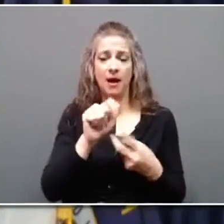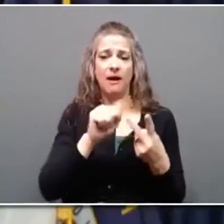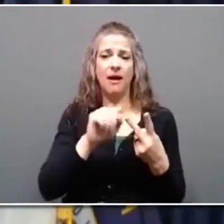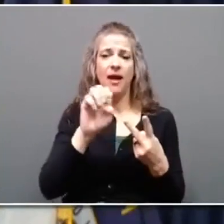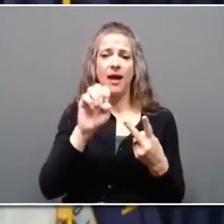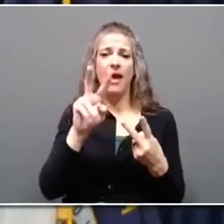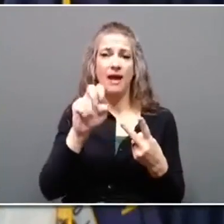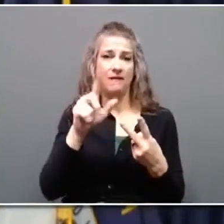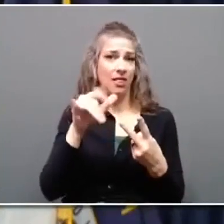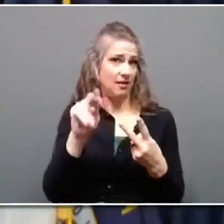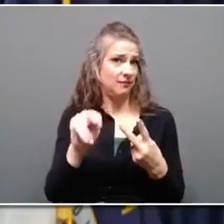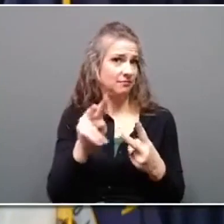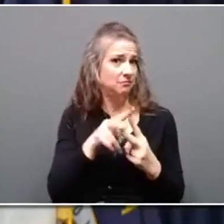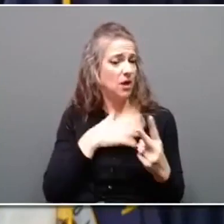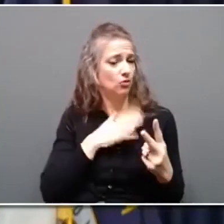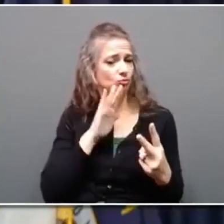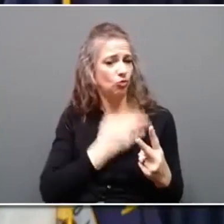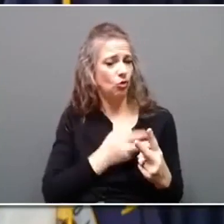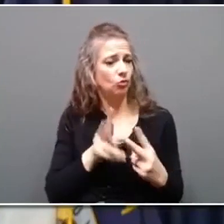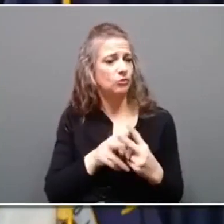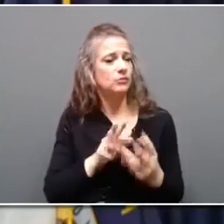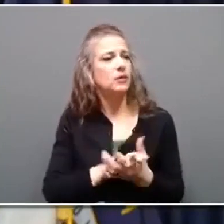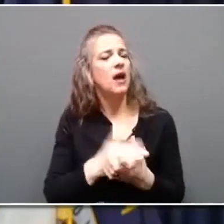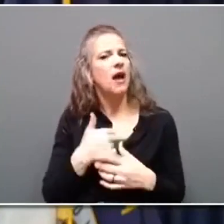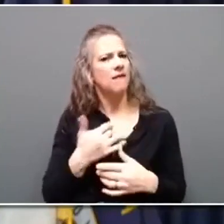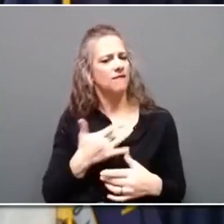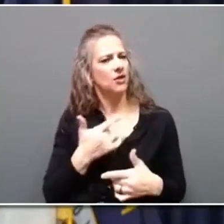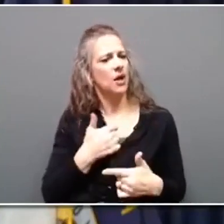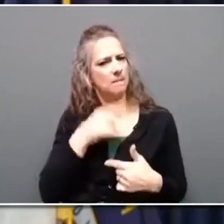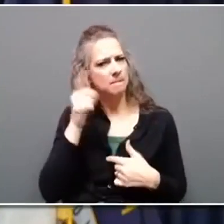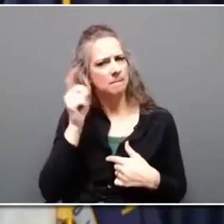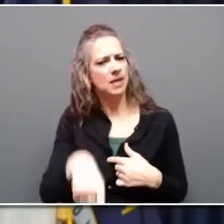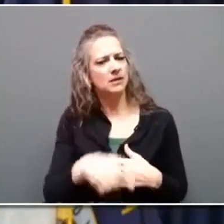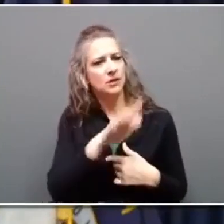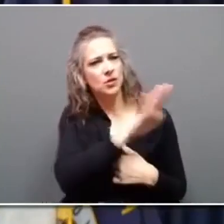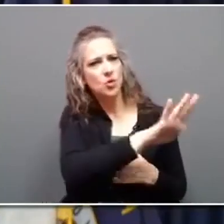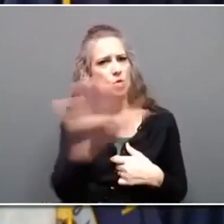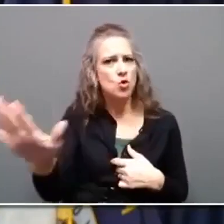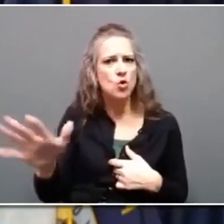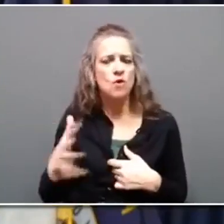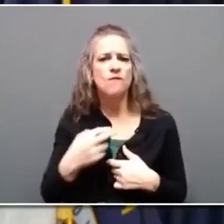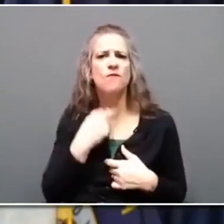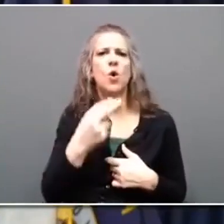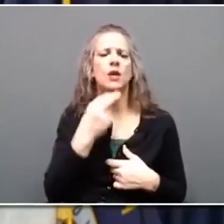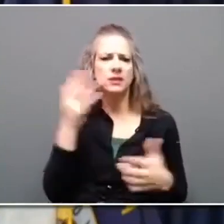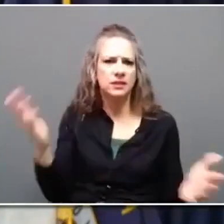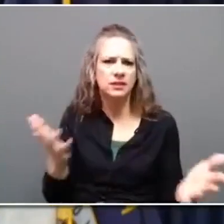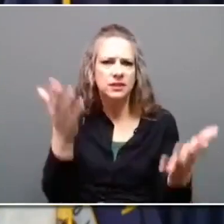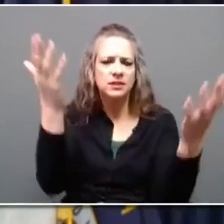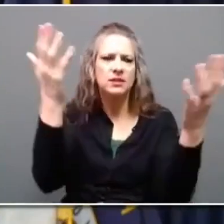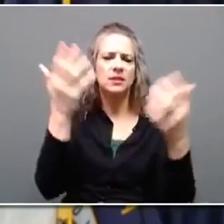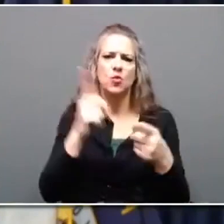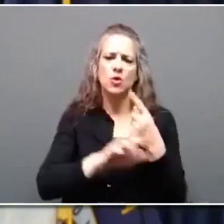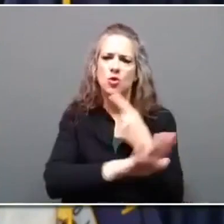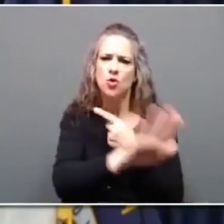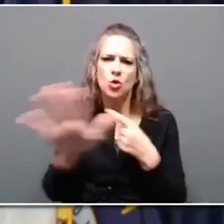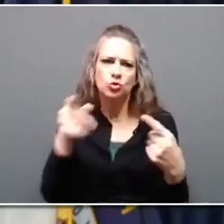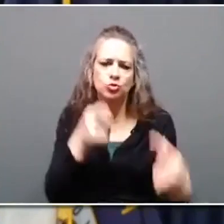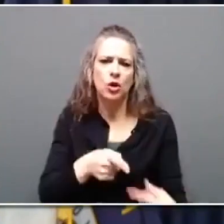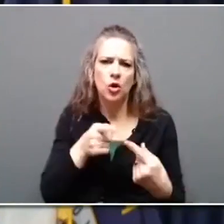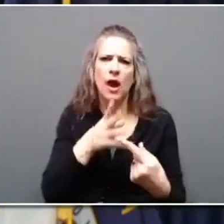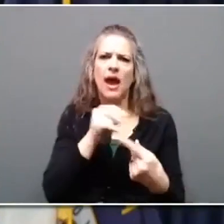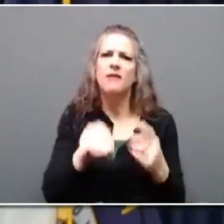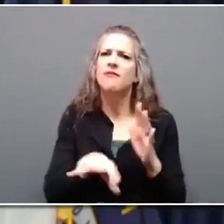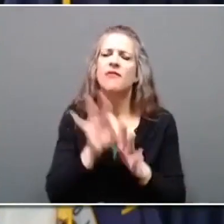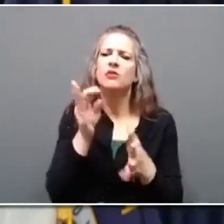of women, to validate the struggles that we face, and to work hard to find viable solutions to those challenges. And that is the work of the